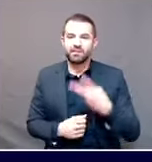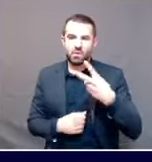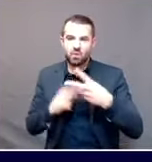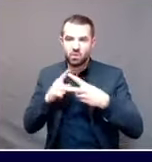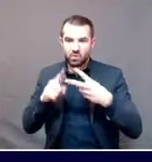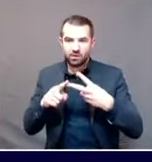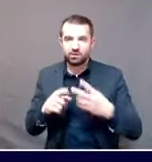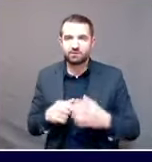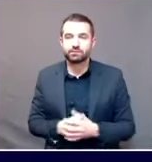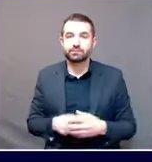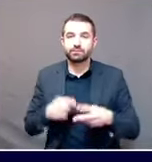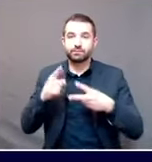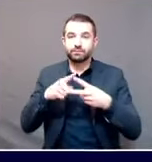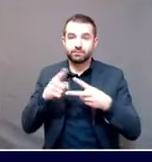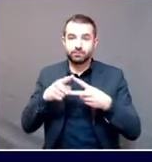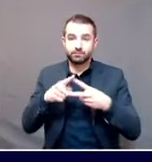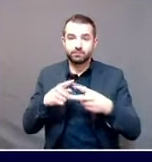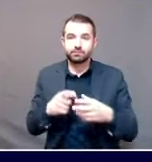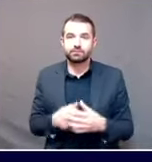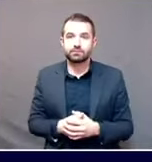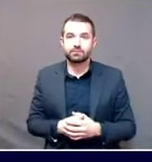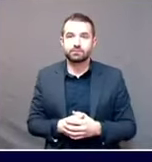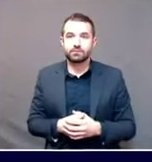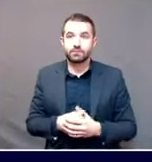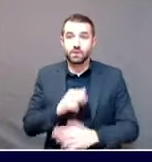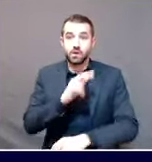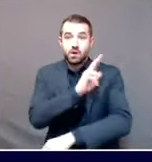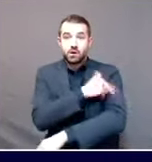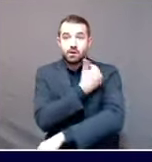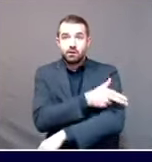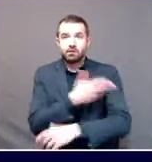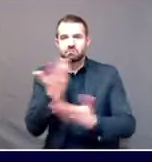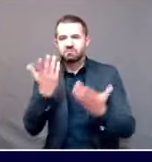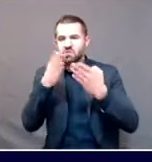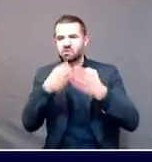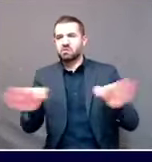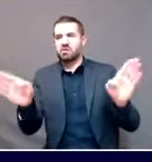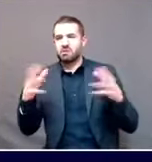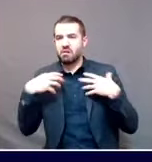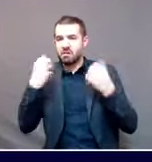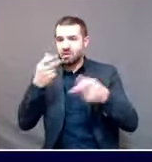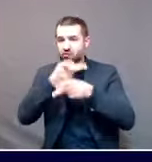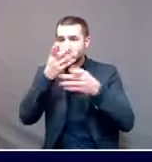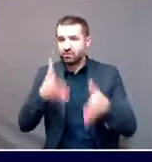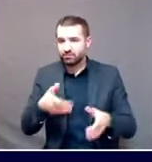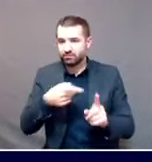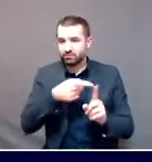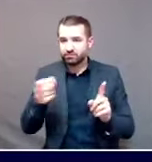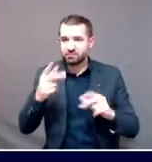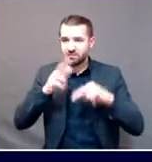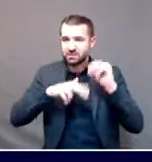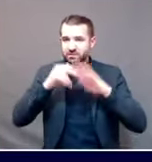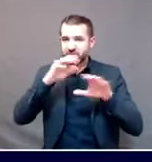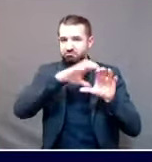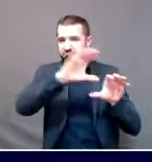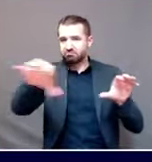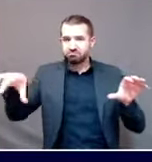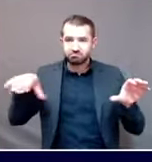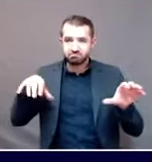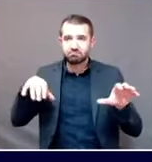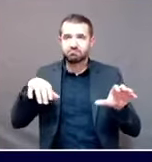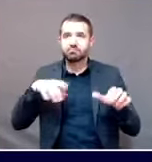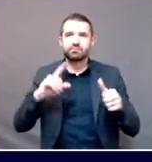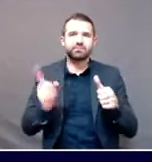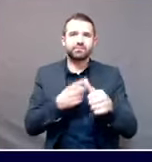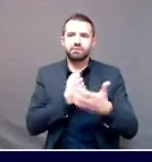how the hospitals or, you know, healthcare centers that are first in line for the vaccine, you know, how did you select them?